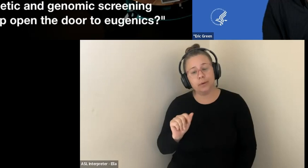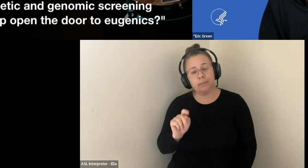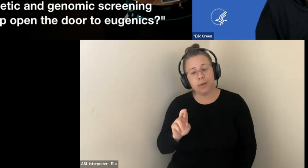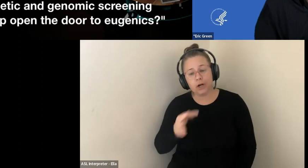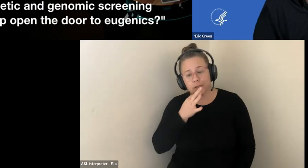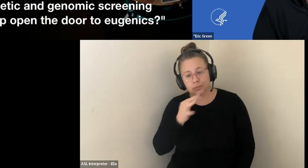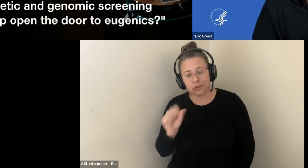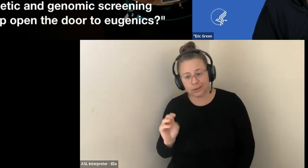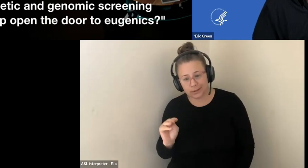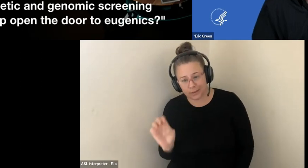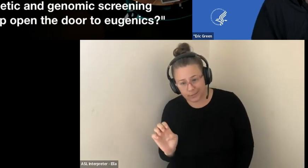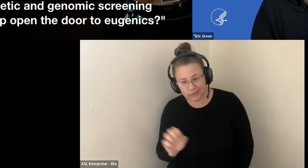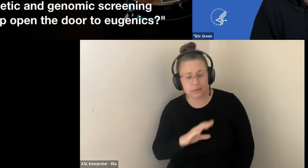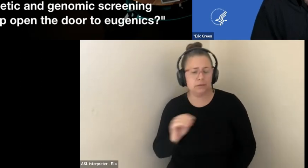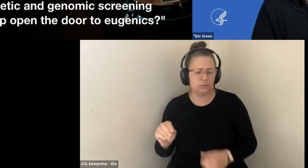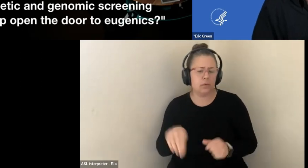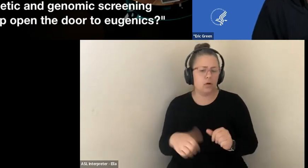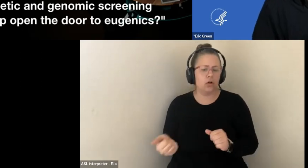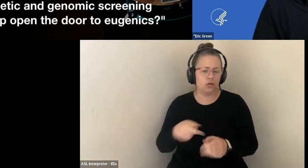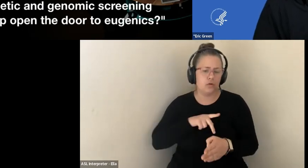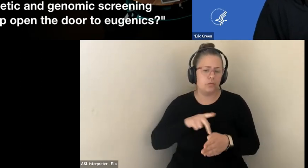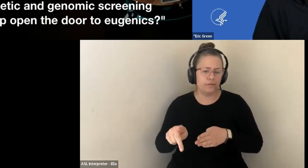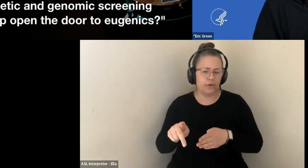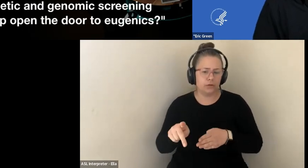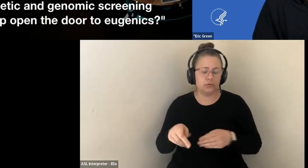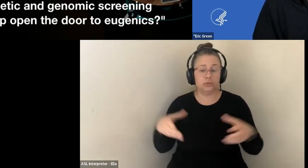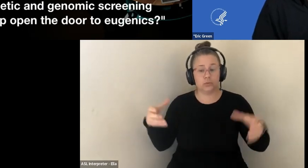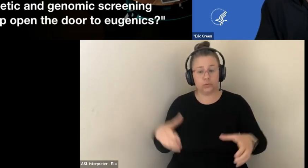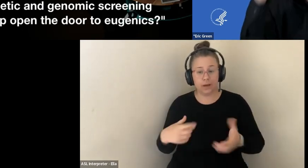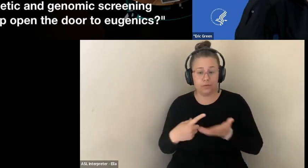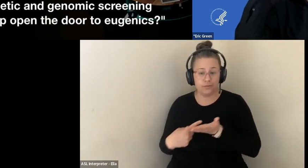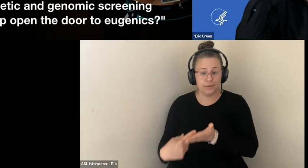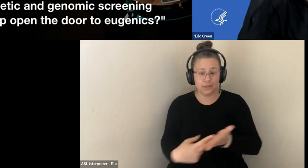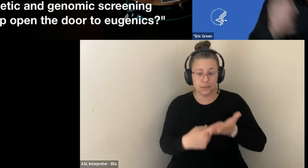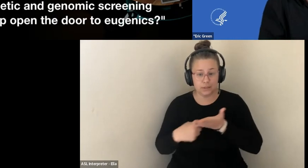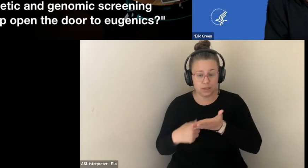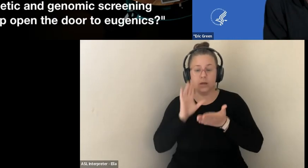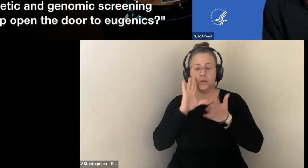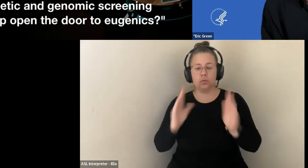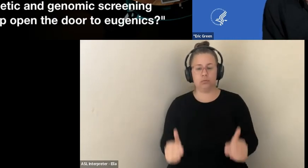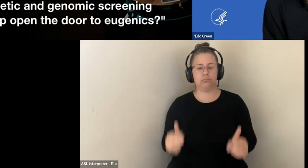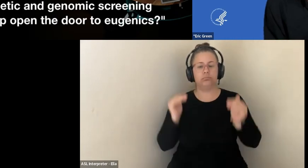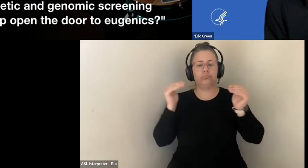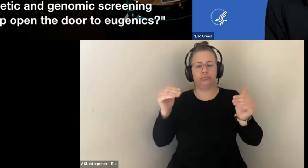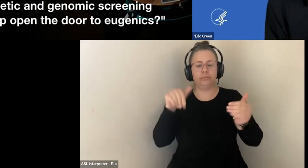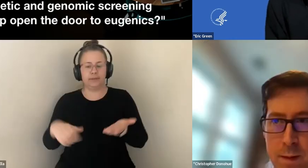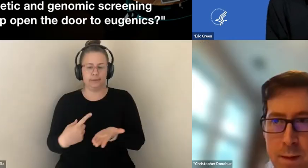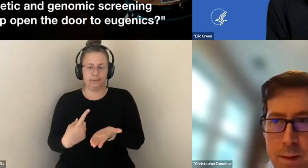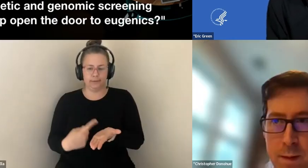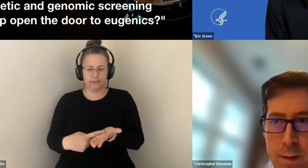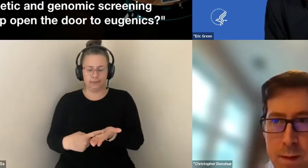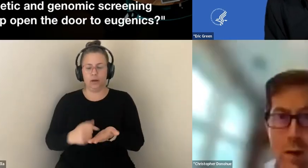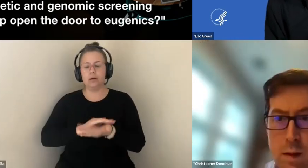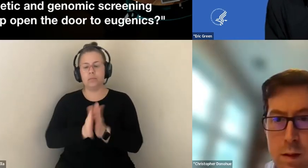CONVERSATIONS. AND WITH THAT AS A BACKGROUND, I'M GOING TO NOW TURN THE PROGRAM OVER TO THE NHGRI'S